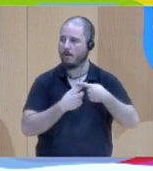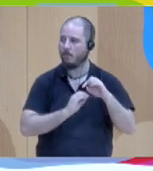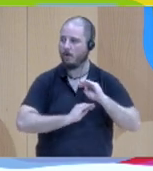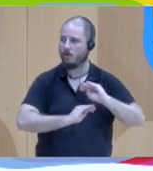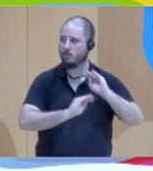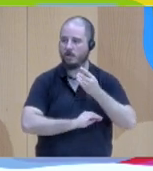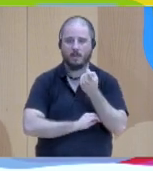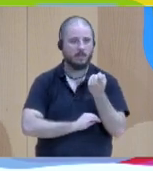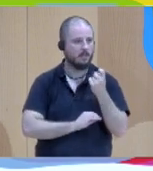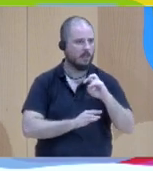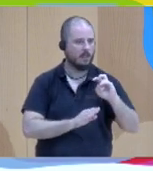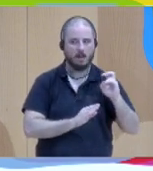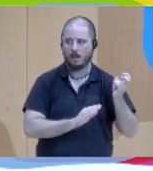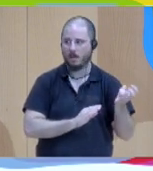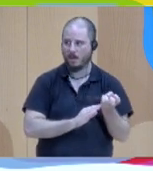system to handle.